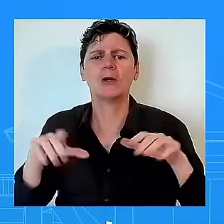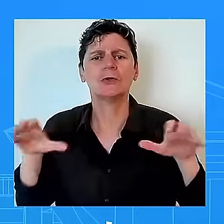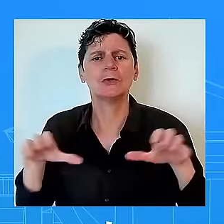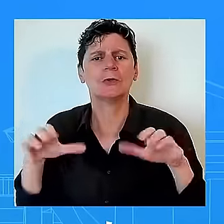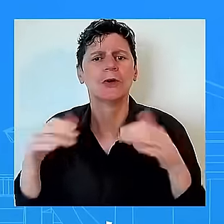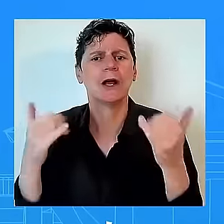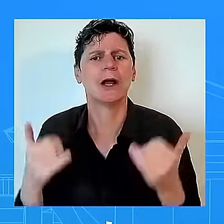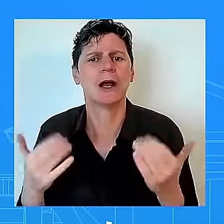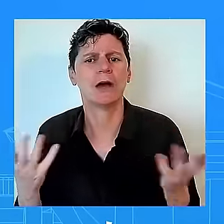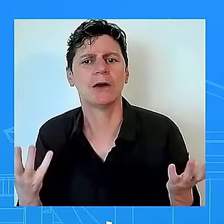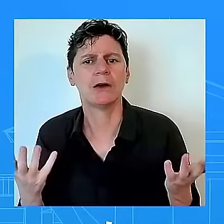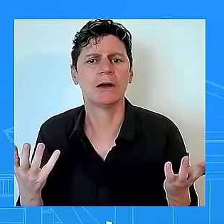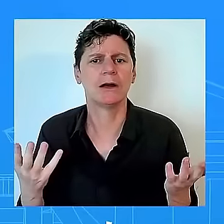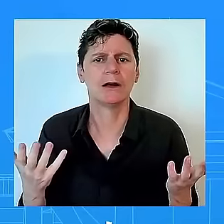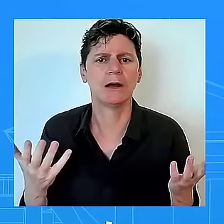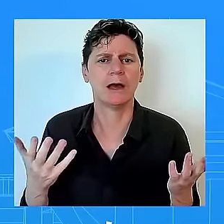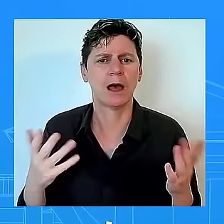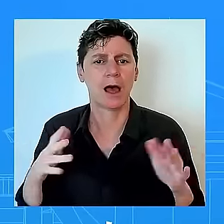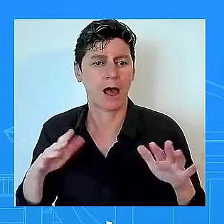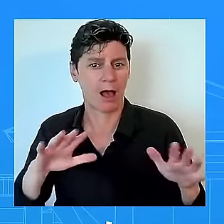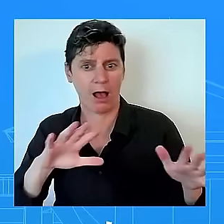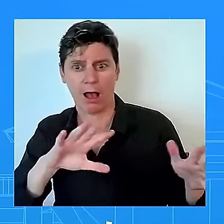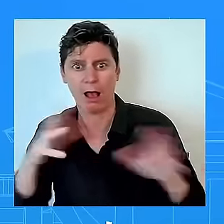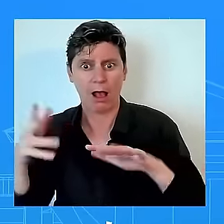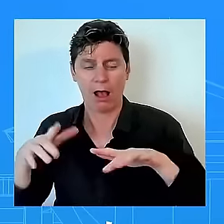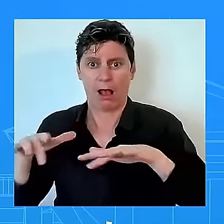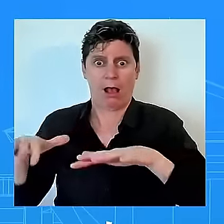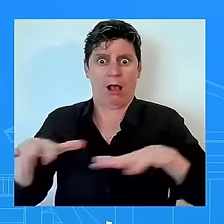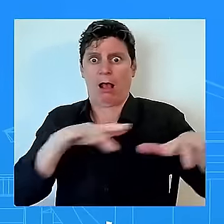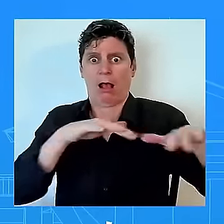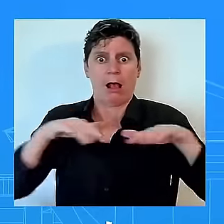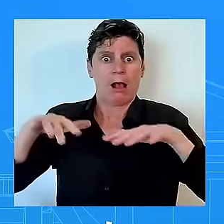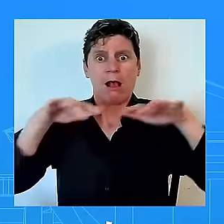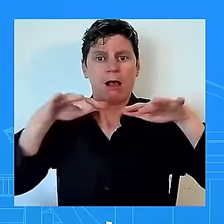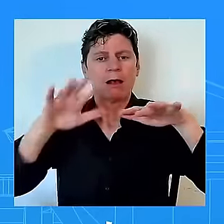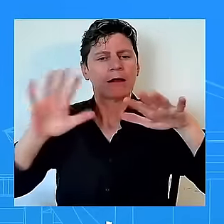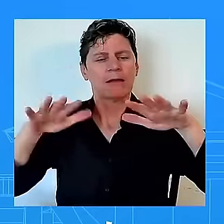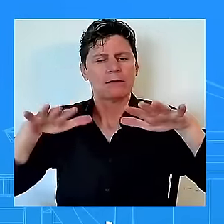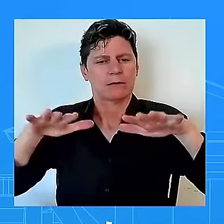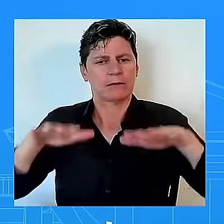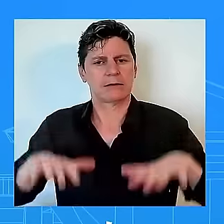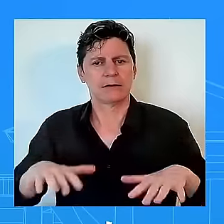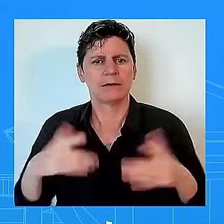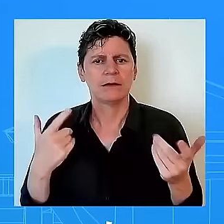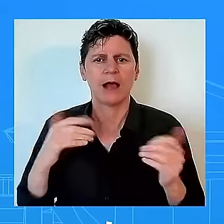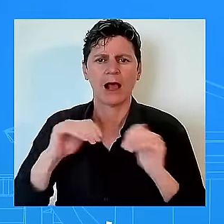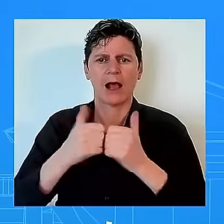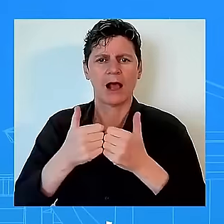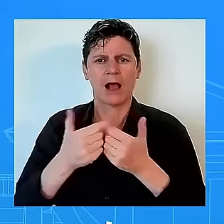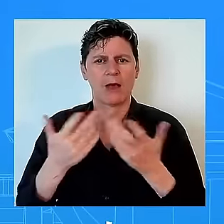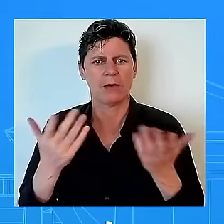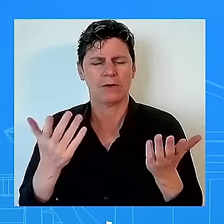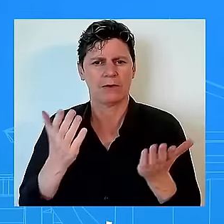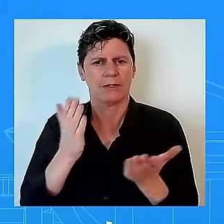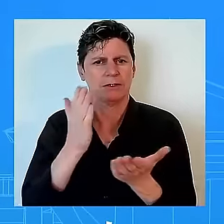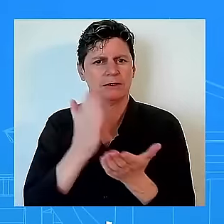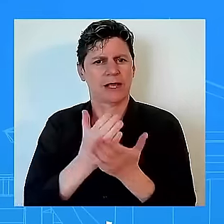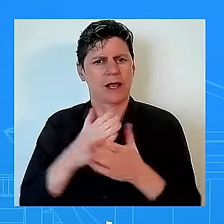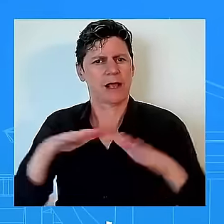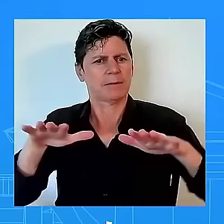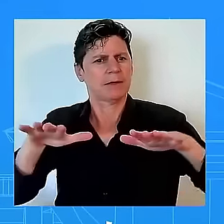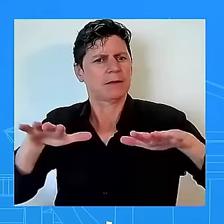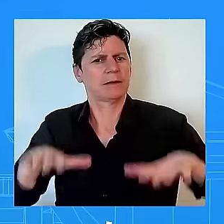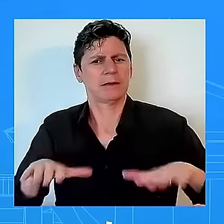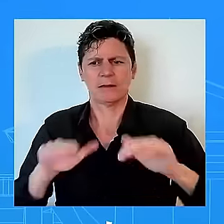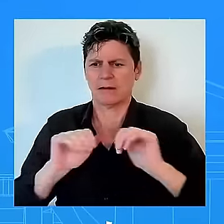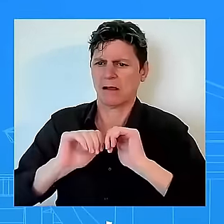uh i guess excitement over this well look i mean we have been very clear